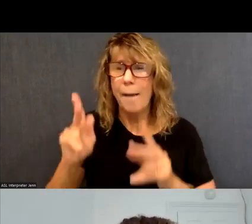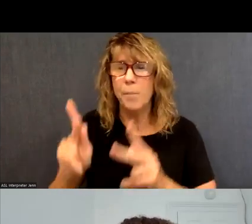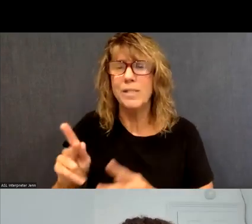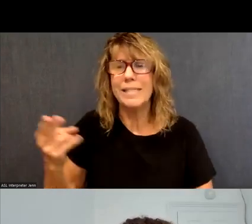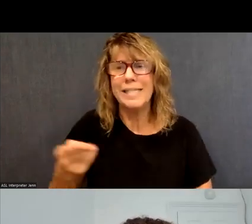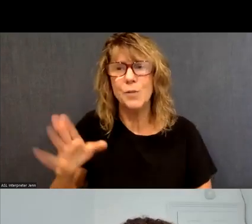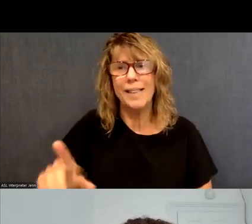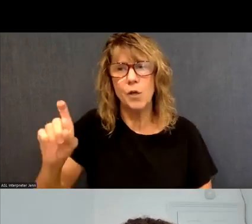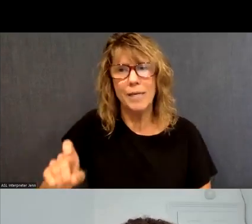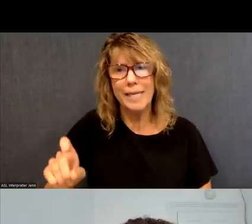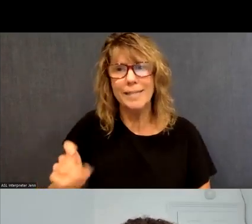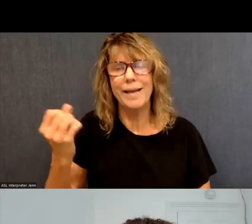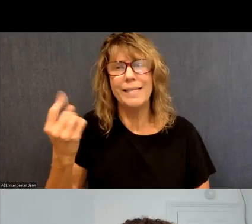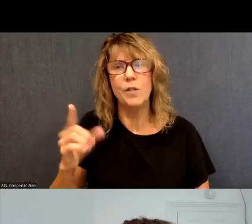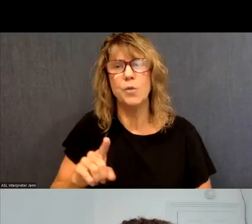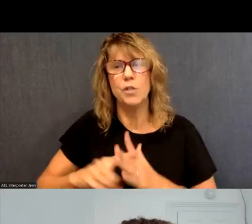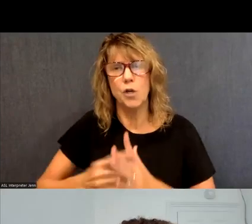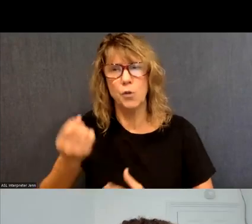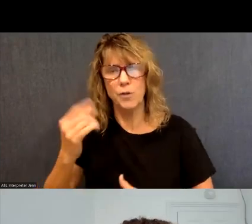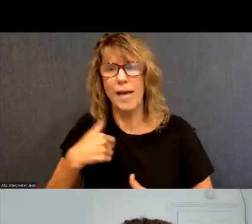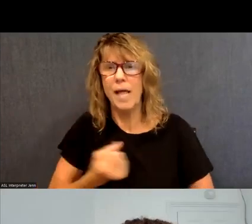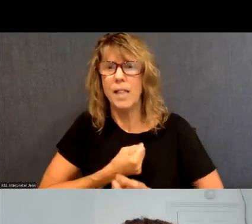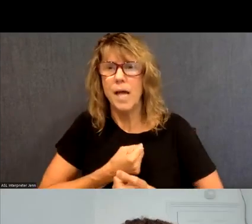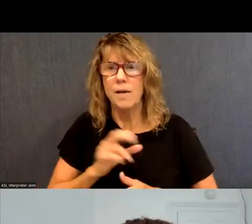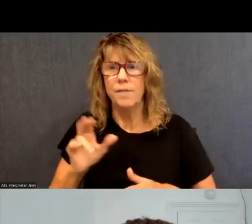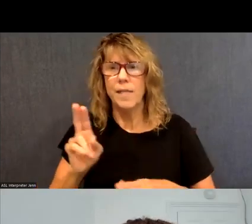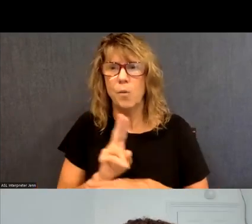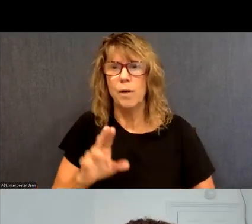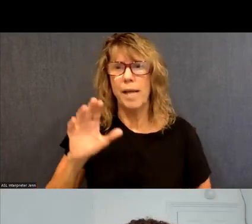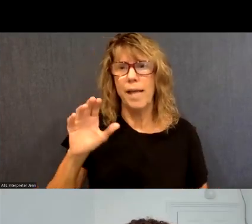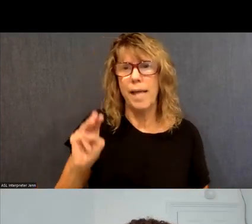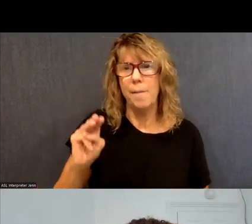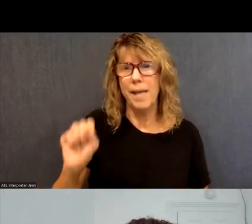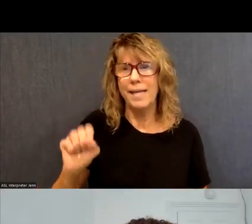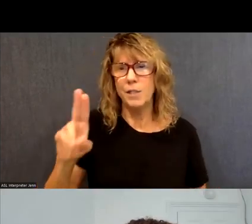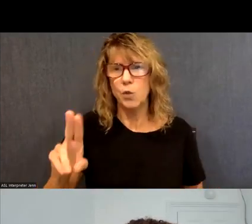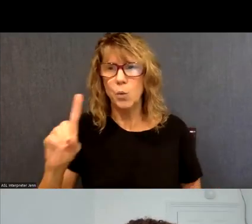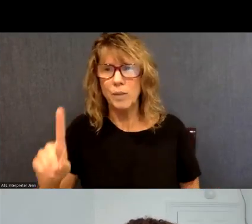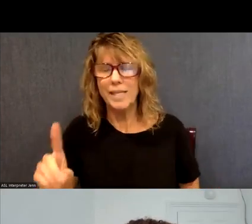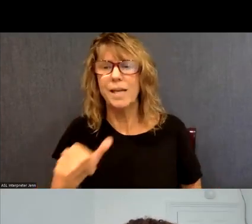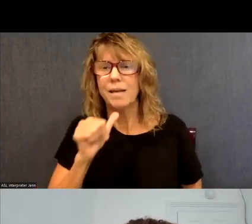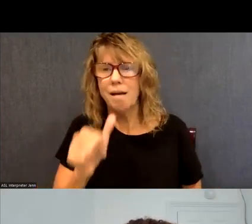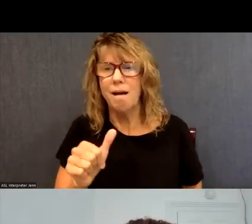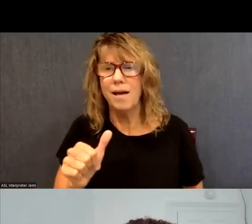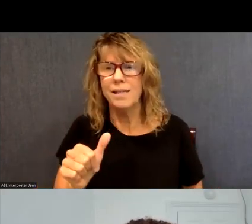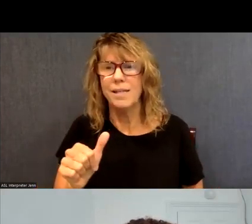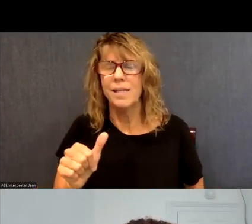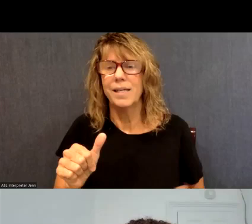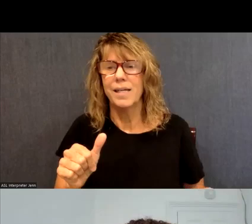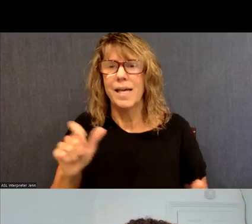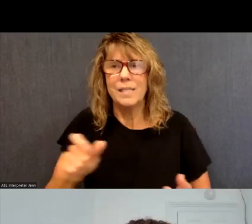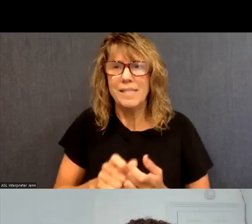until you really start to understand them. And I love the term MSUD. Um, just thinking about not, uh, actually not